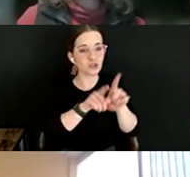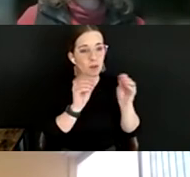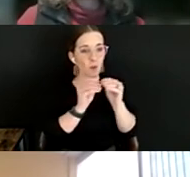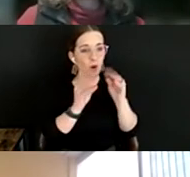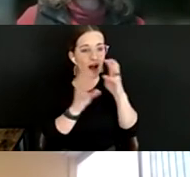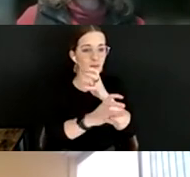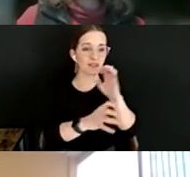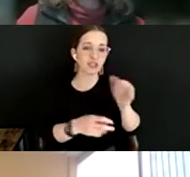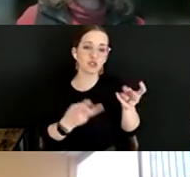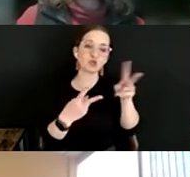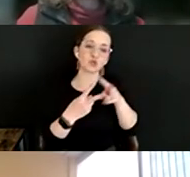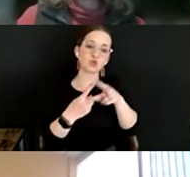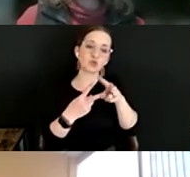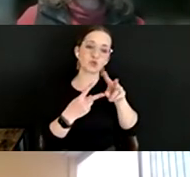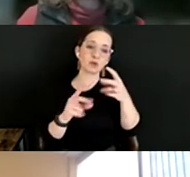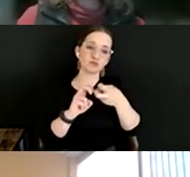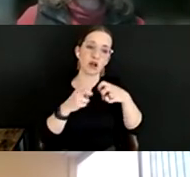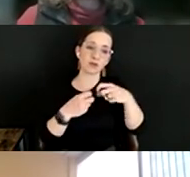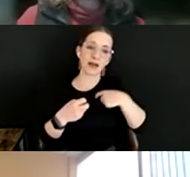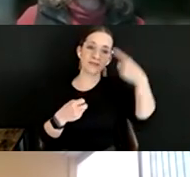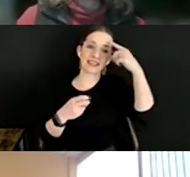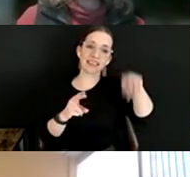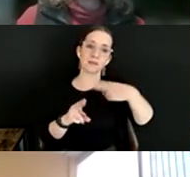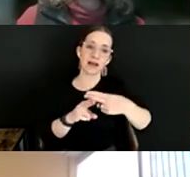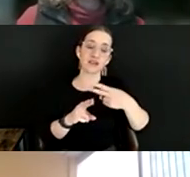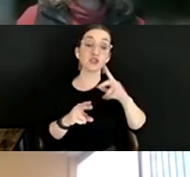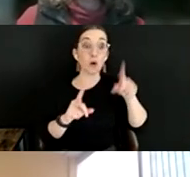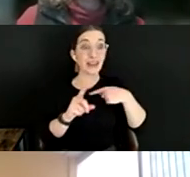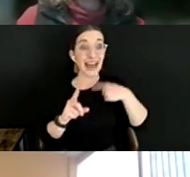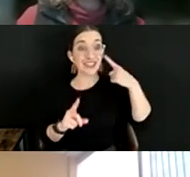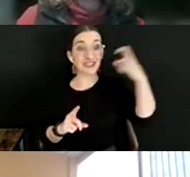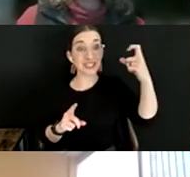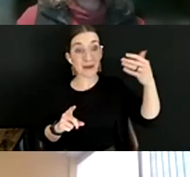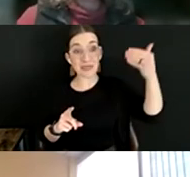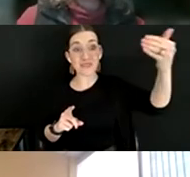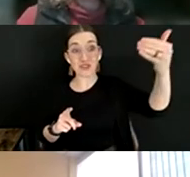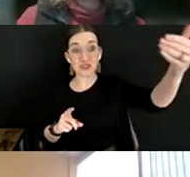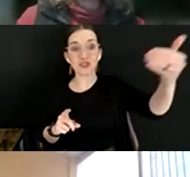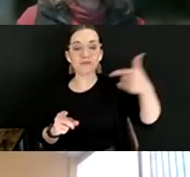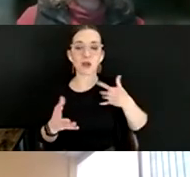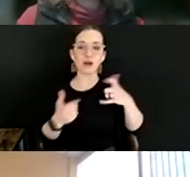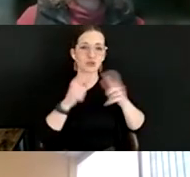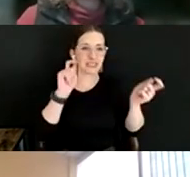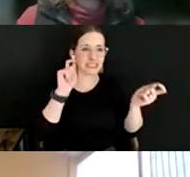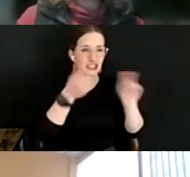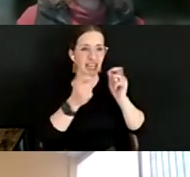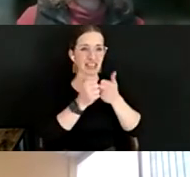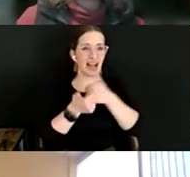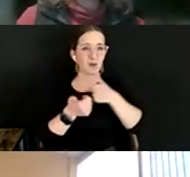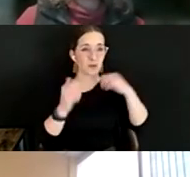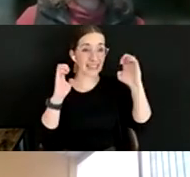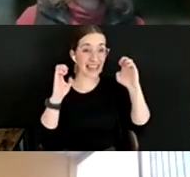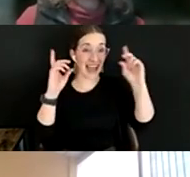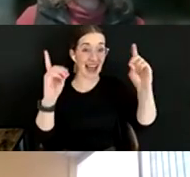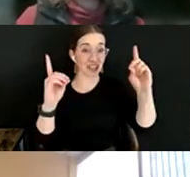that I'm thinking a lot about. So when I dream about the future, I dream about revising the way in which we educate our